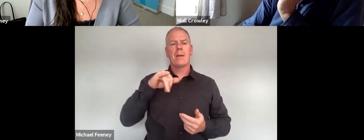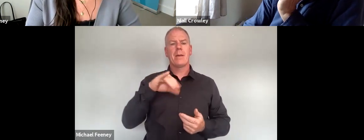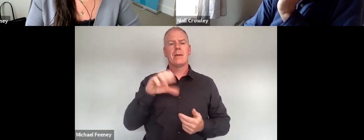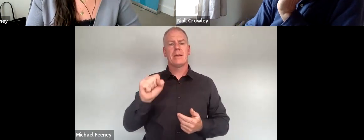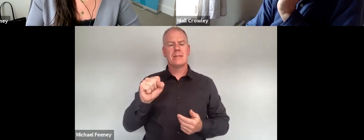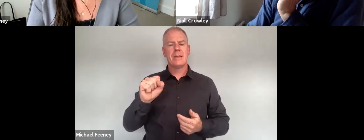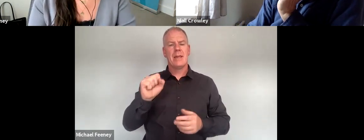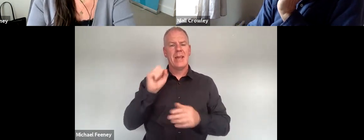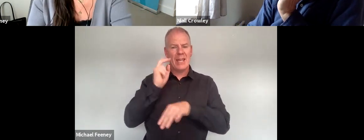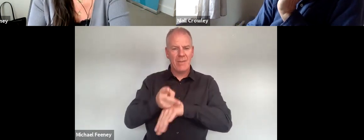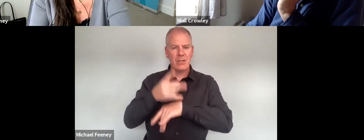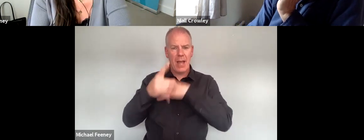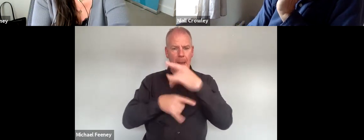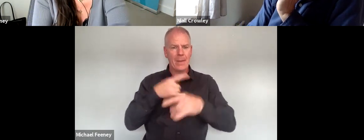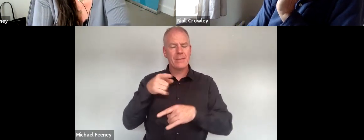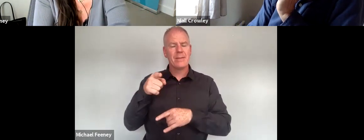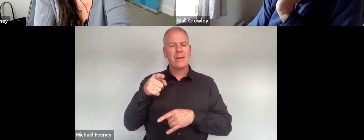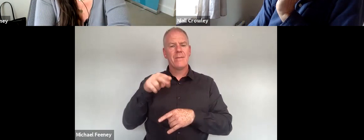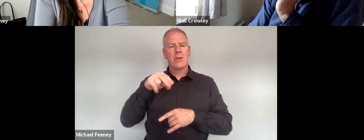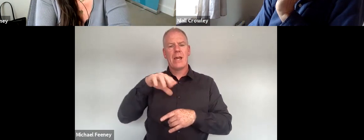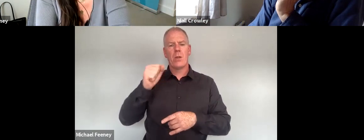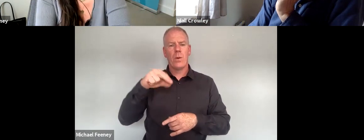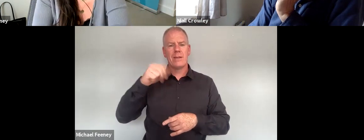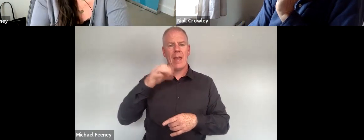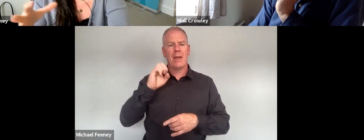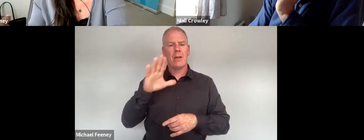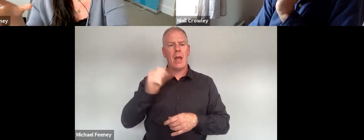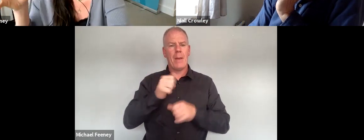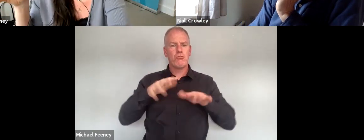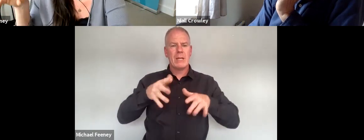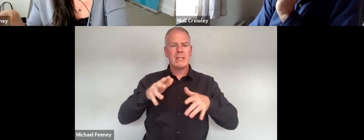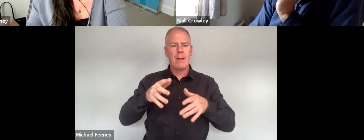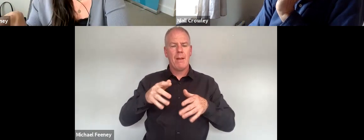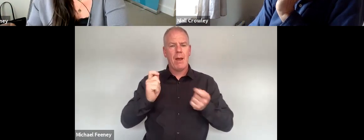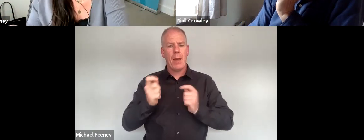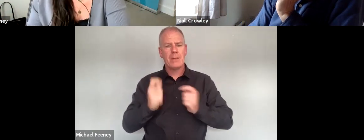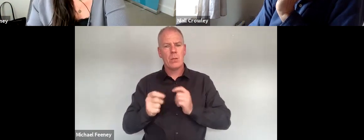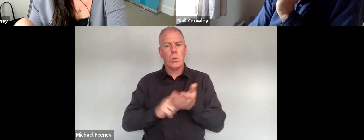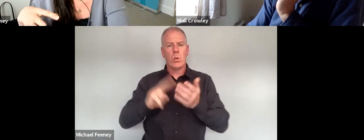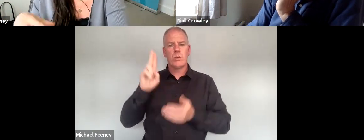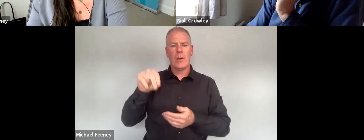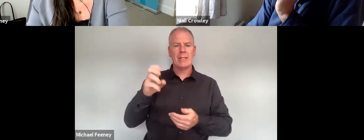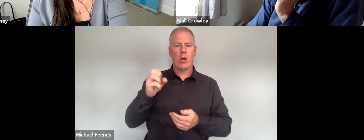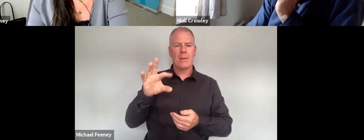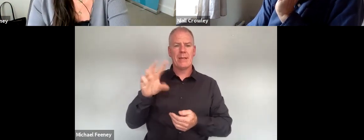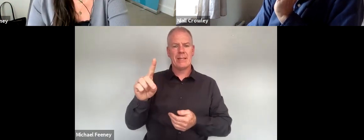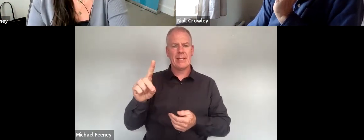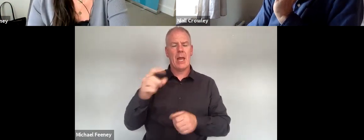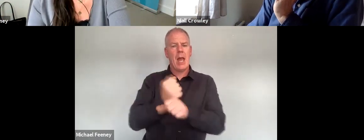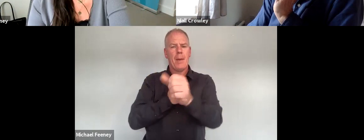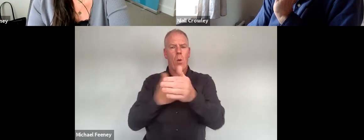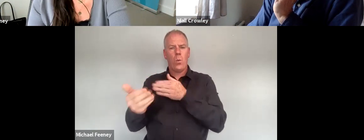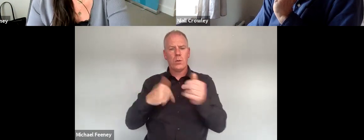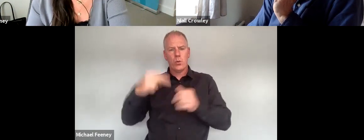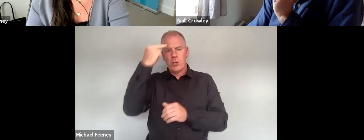case which was an employment case dealing with reasonable accommodation that drew on the UN's CRPD in the interpretation of